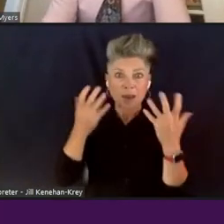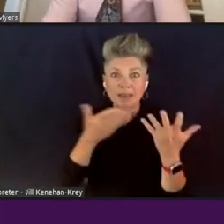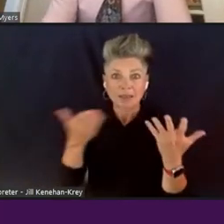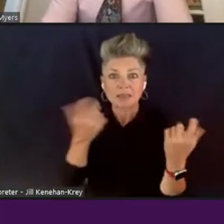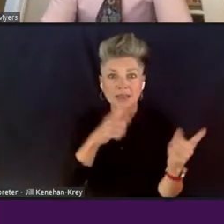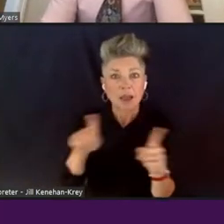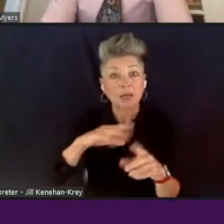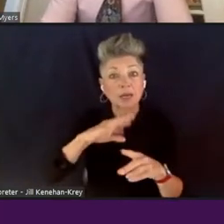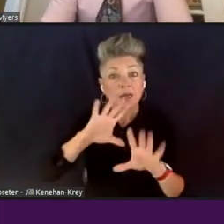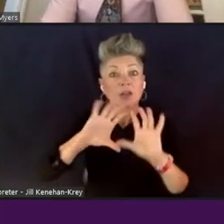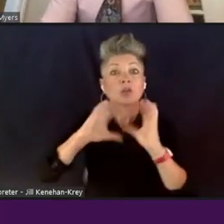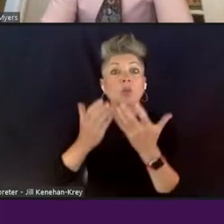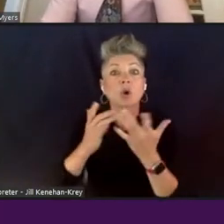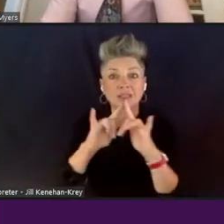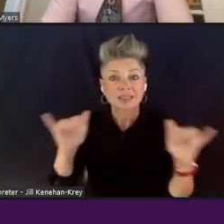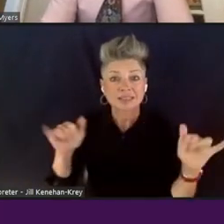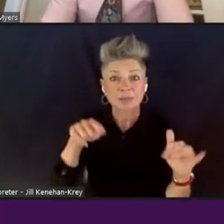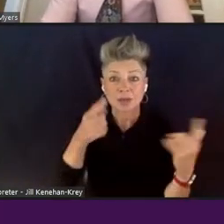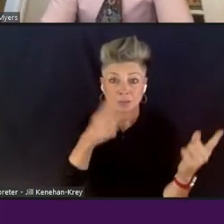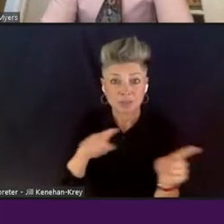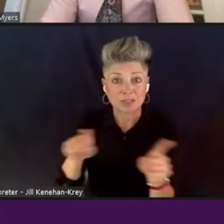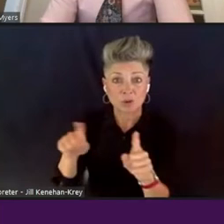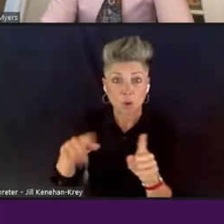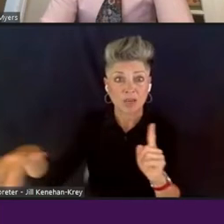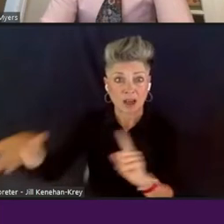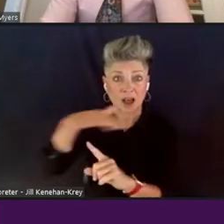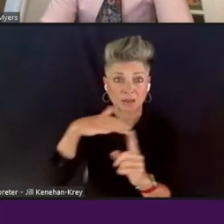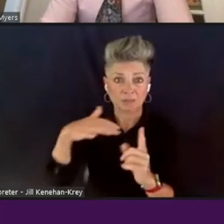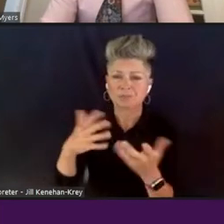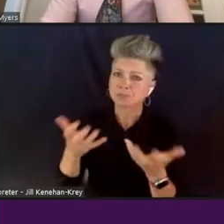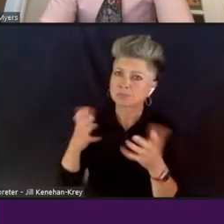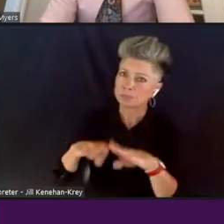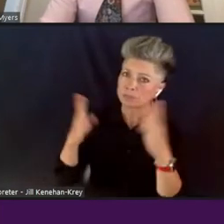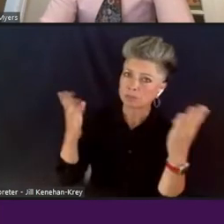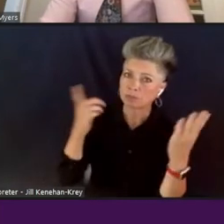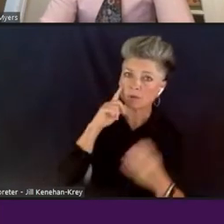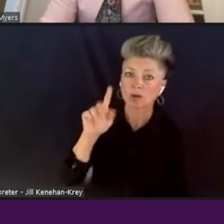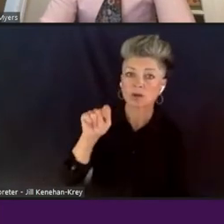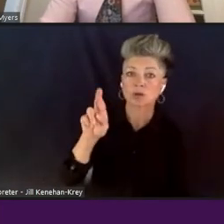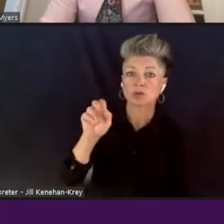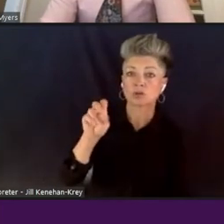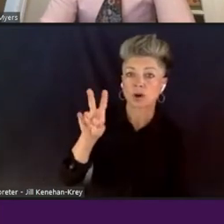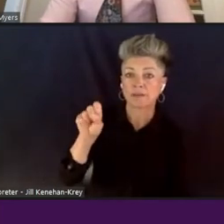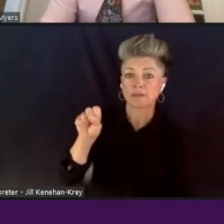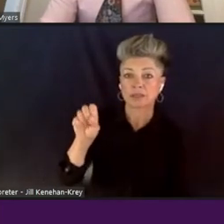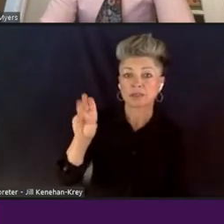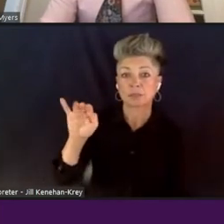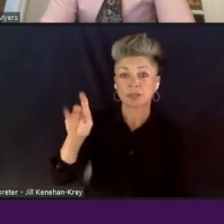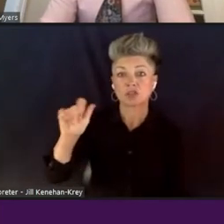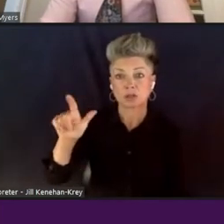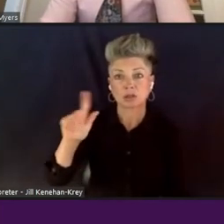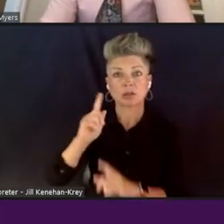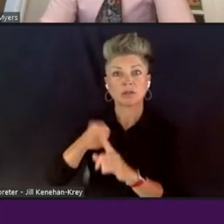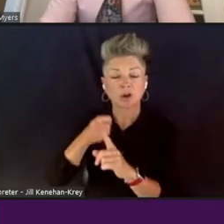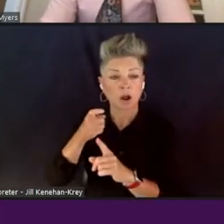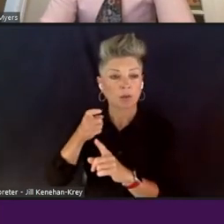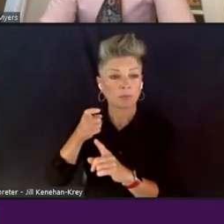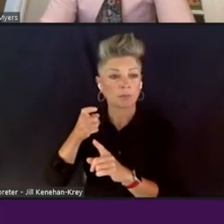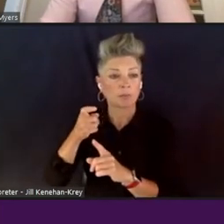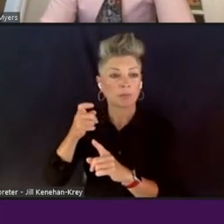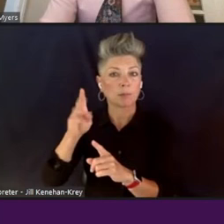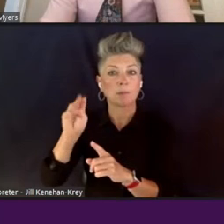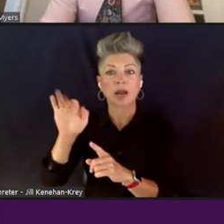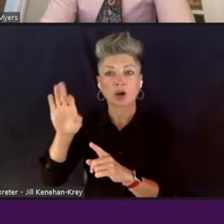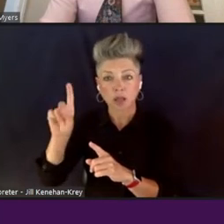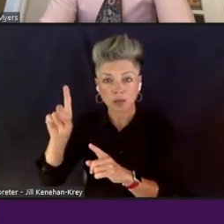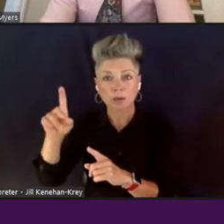up, um, to, uh, Travis Mitchell, um, of Maryland public television, and then, uh, Emily Hatshaw of Georgia public